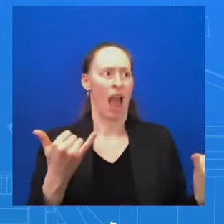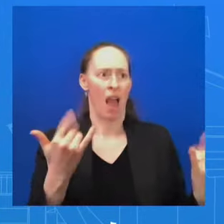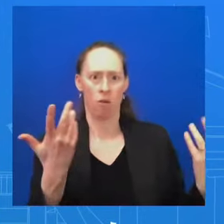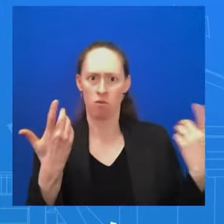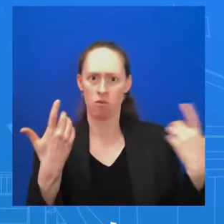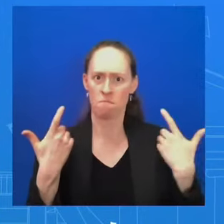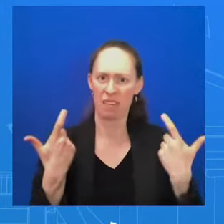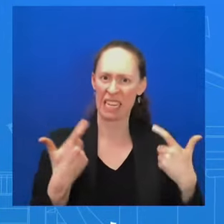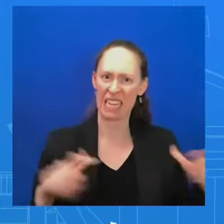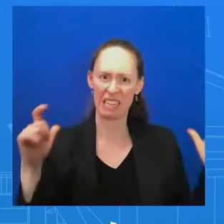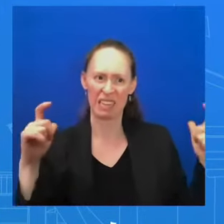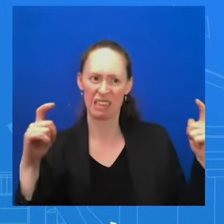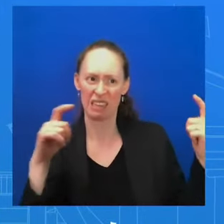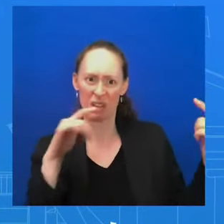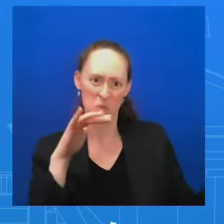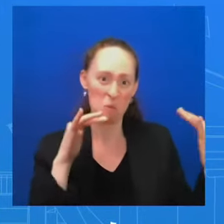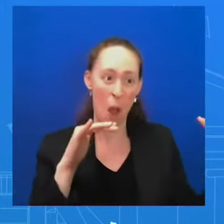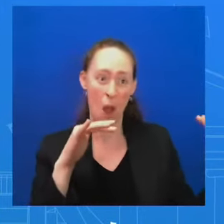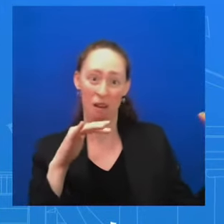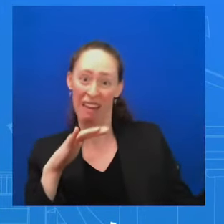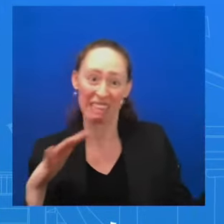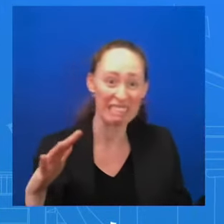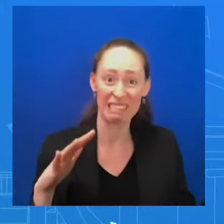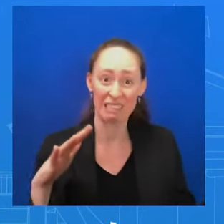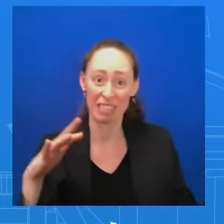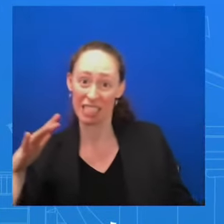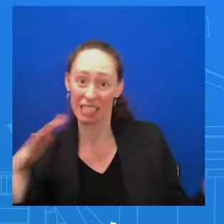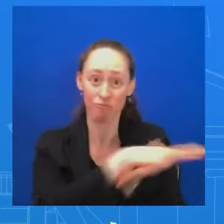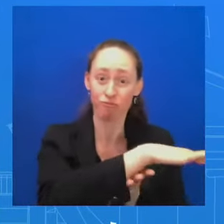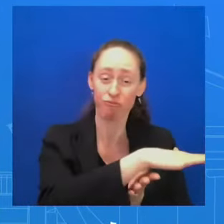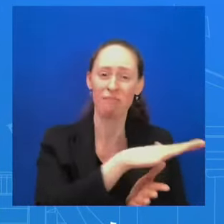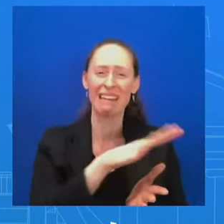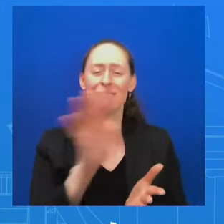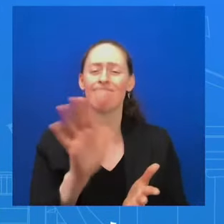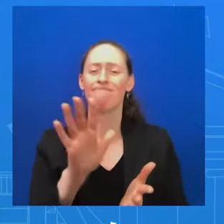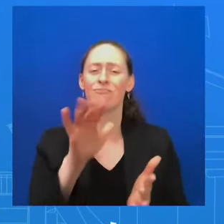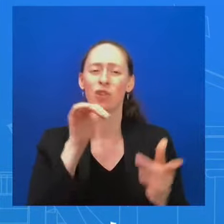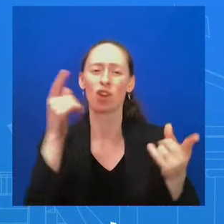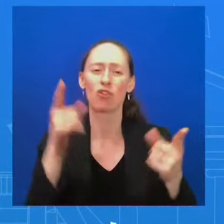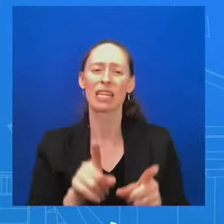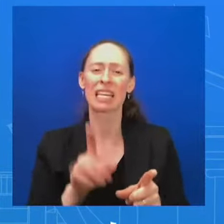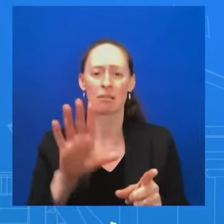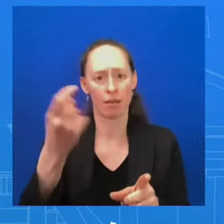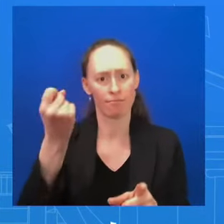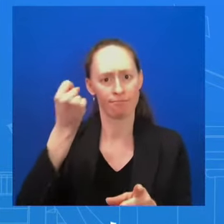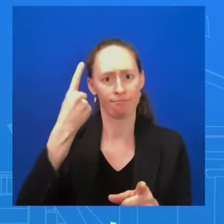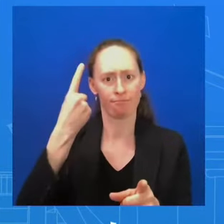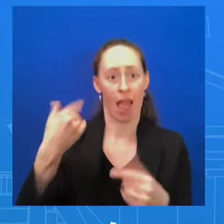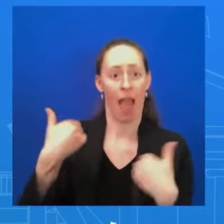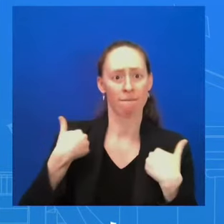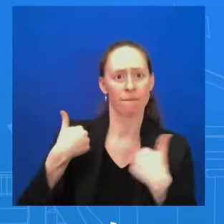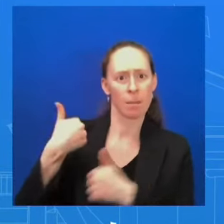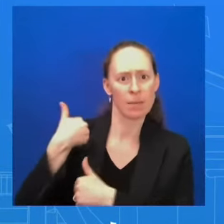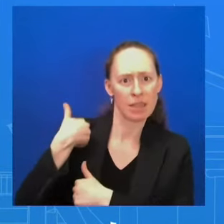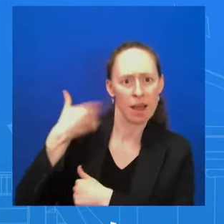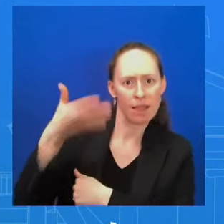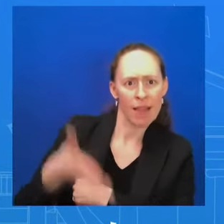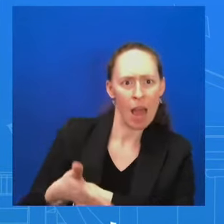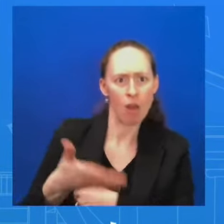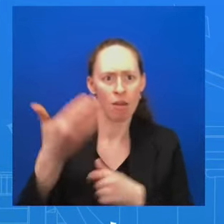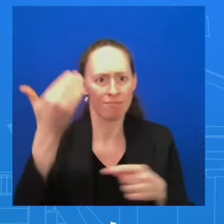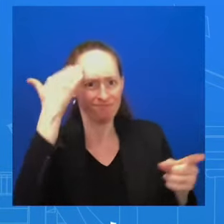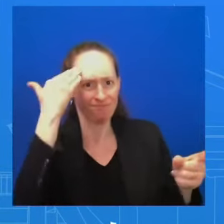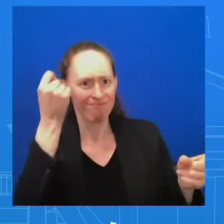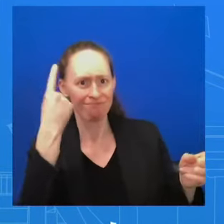Hamas operatives in RAFA. But we have to make sure that we protect innocent lives here. So they had a very direct